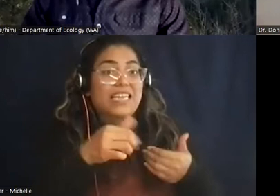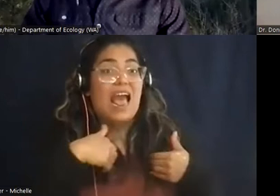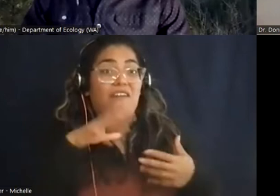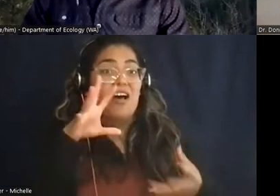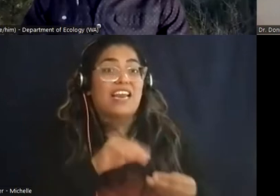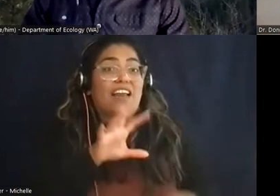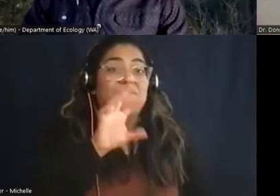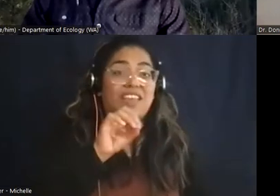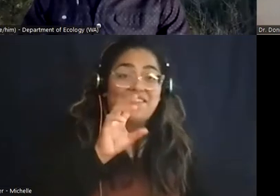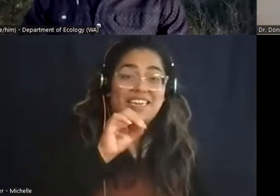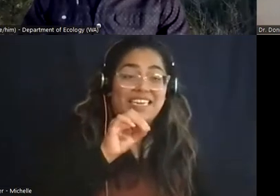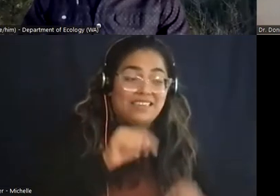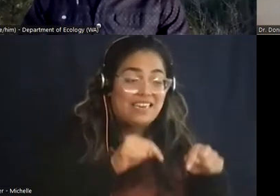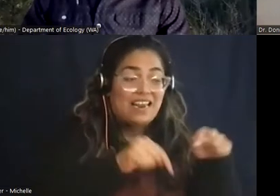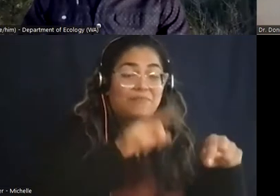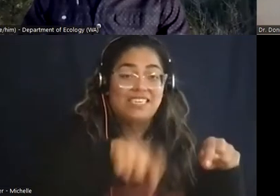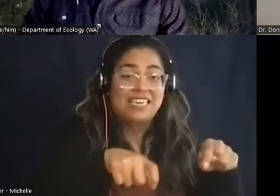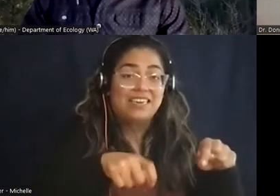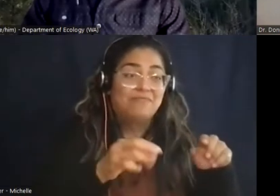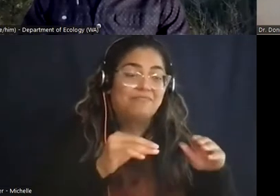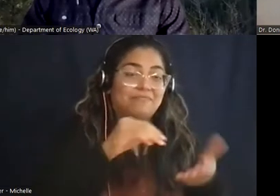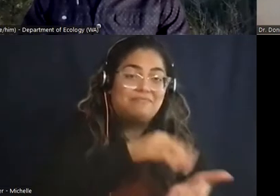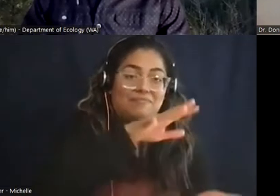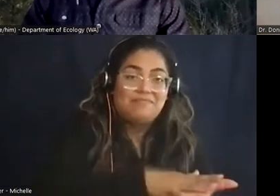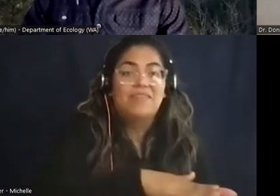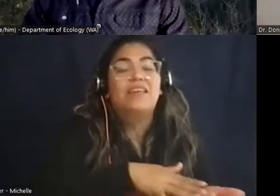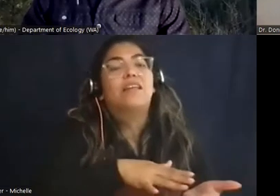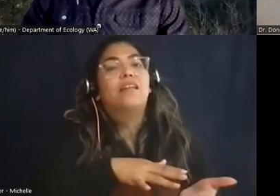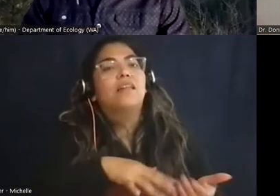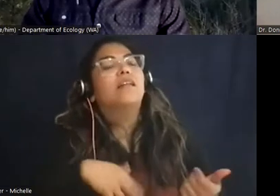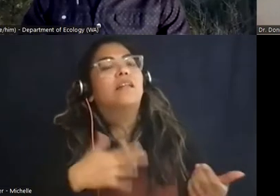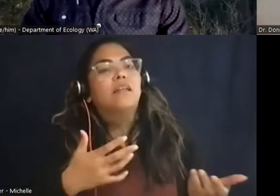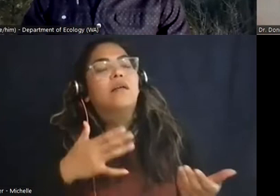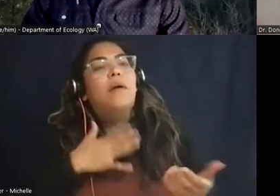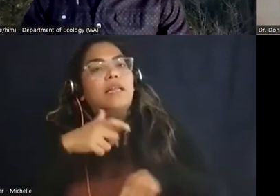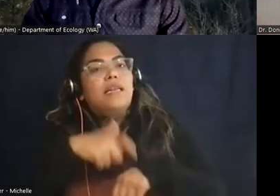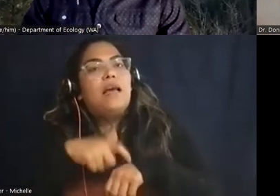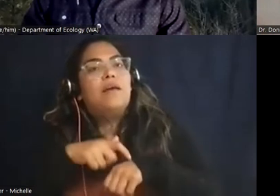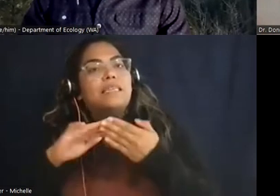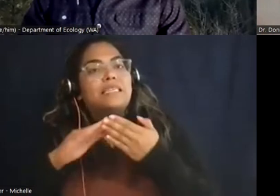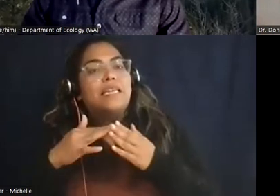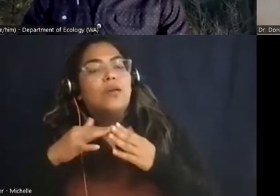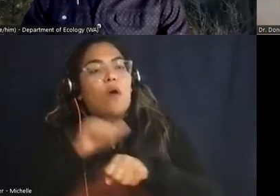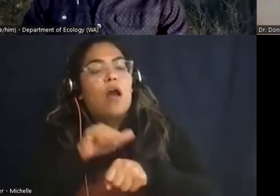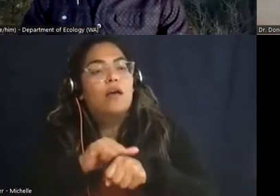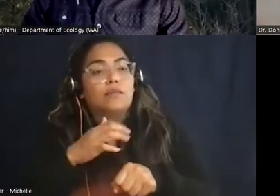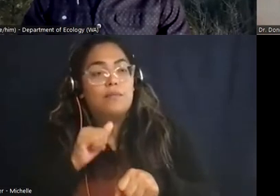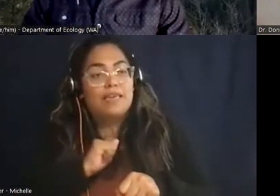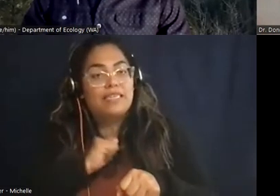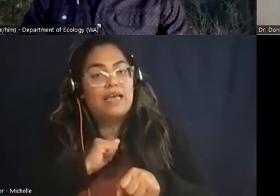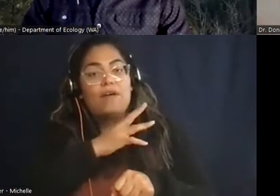couple of water bars um but for the remainder of my time at city of rocks me and my crew would just continue to